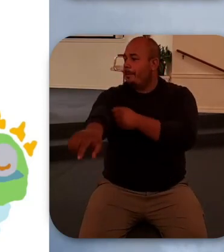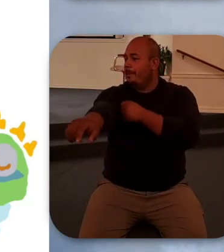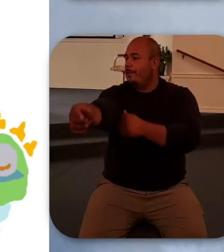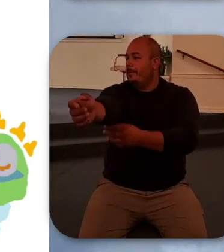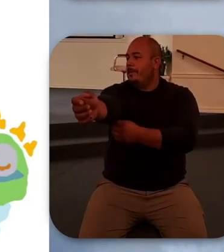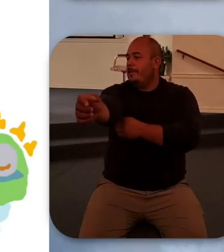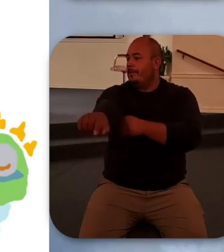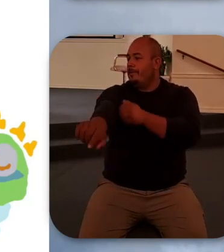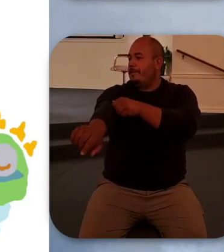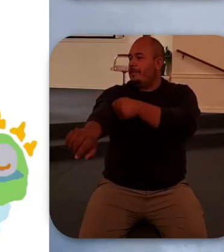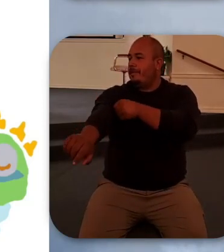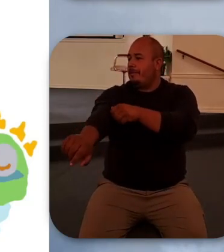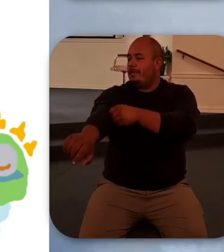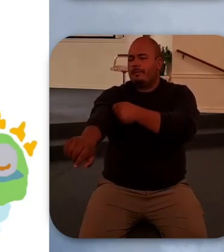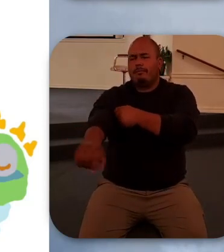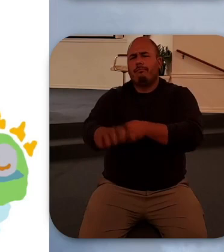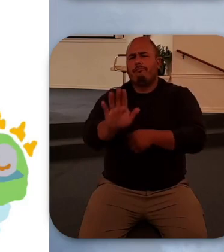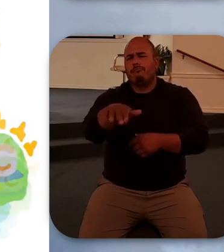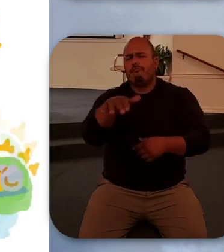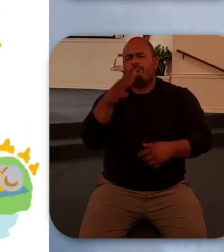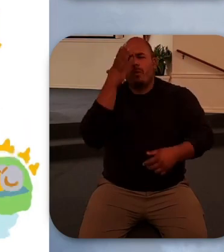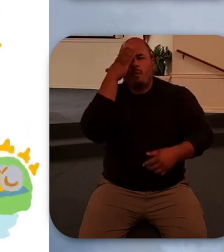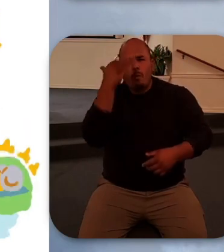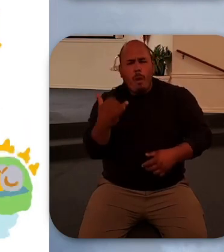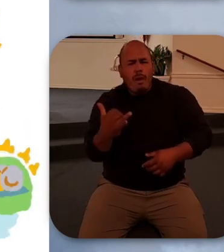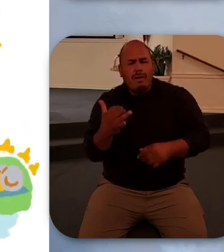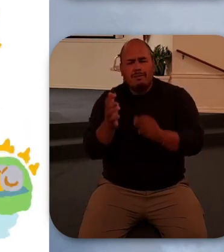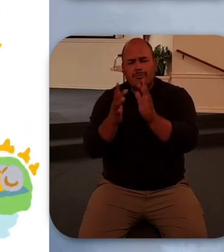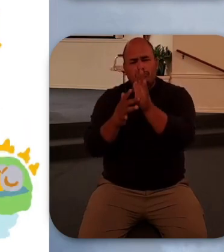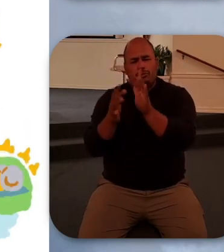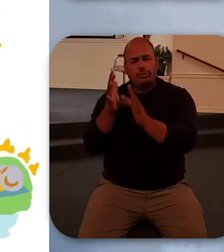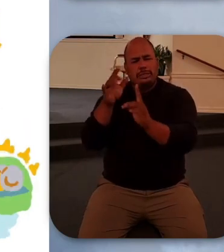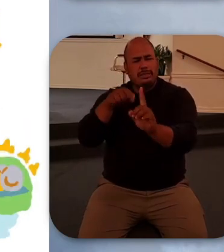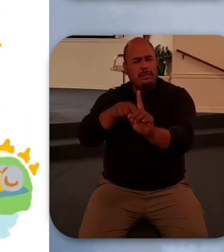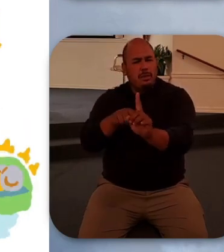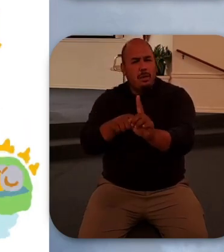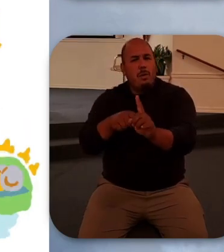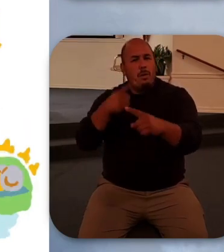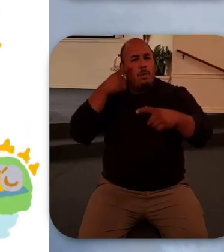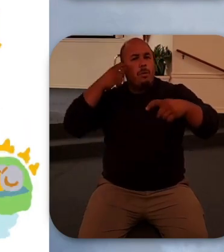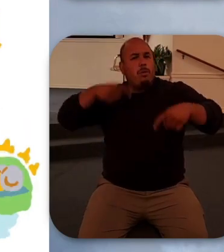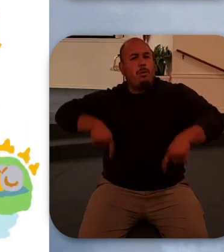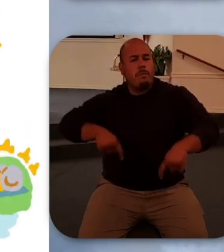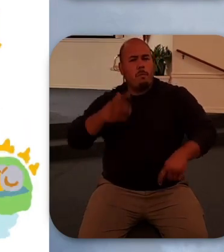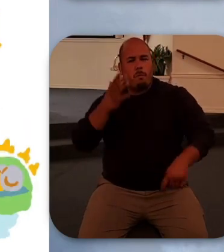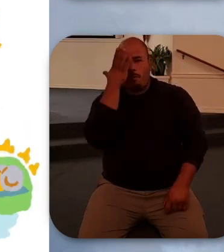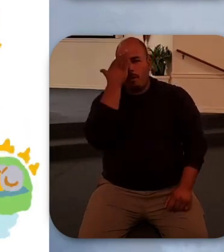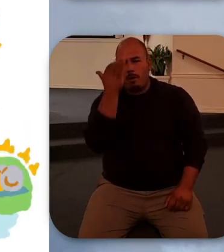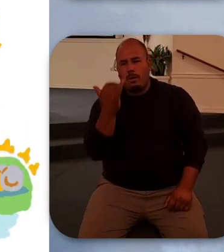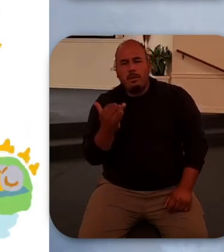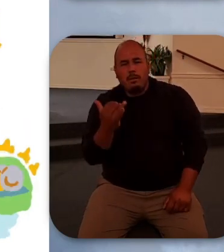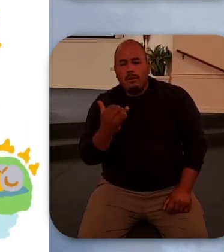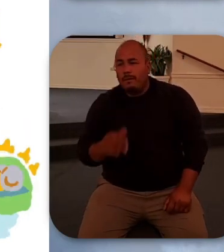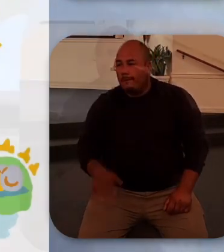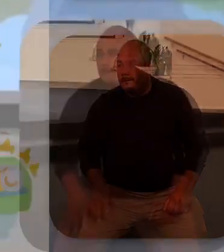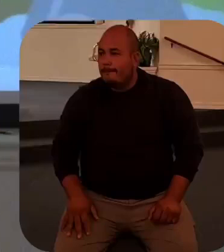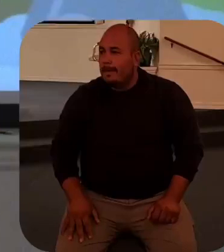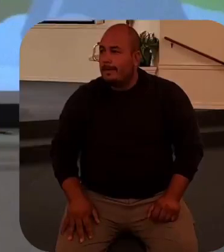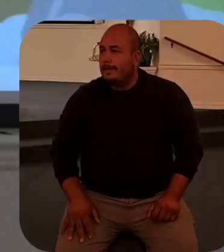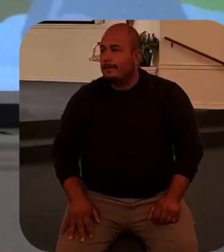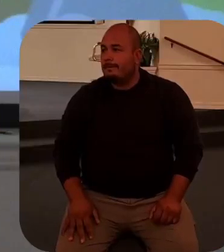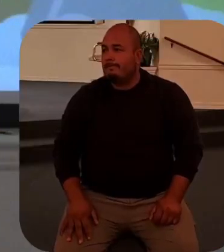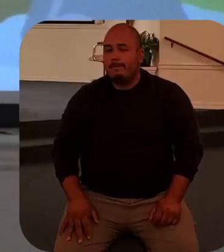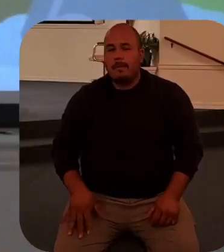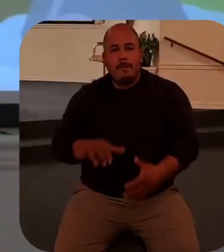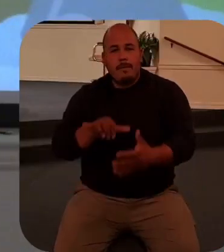why did Jesus weep? Why did he weep? That